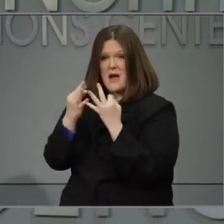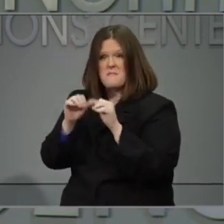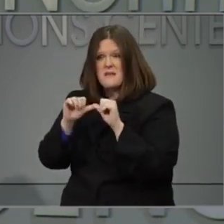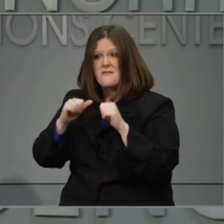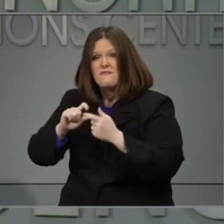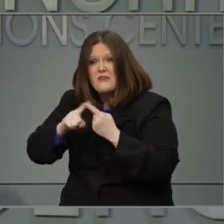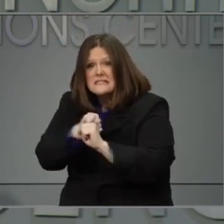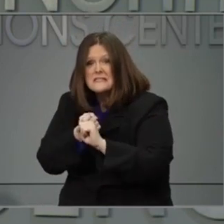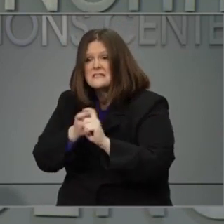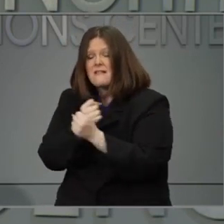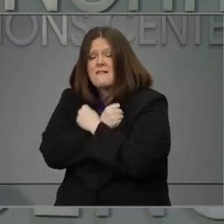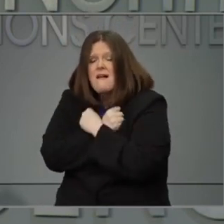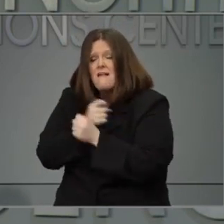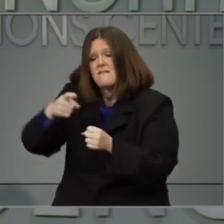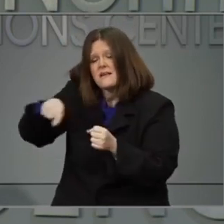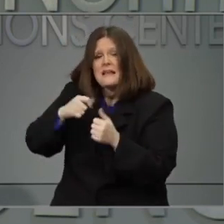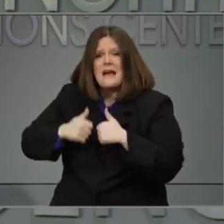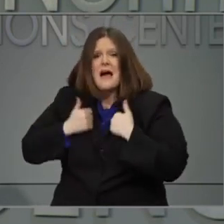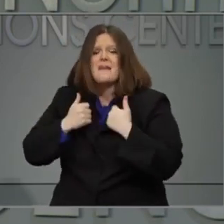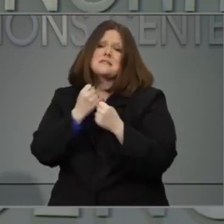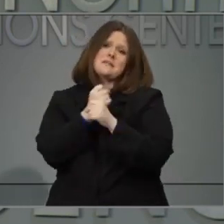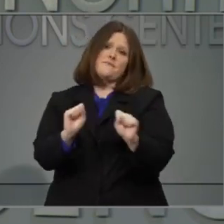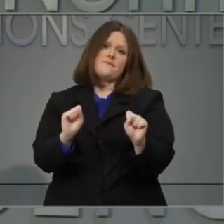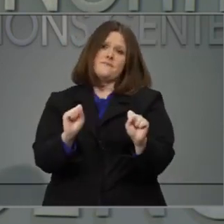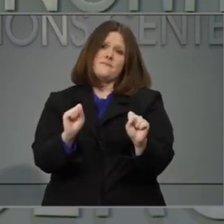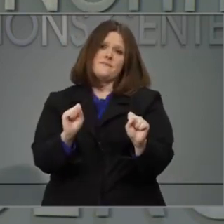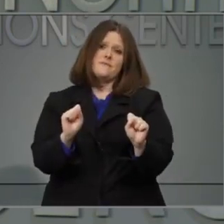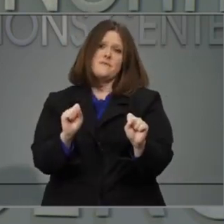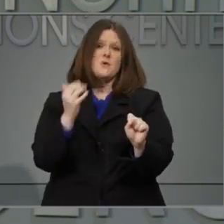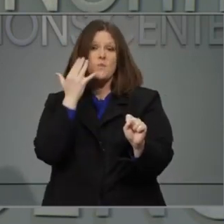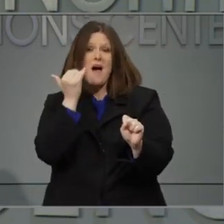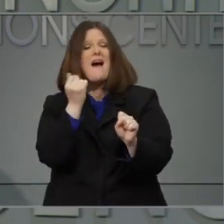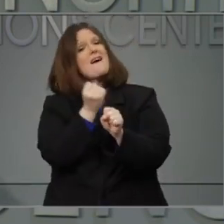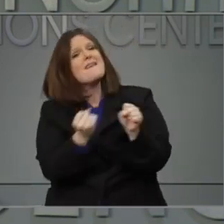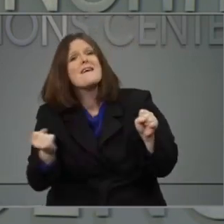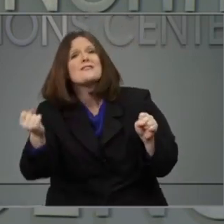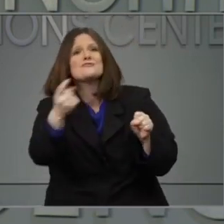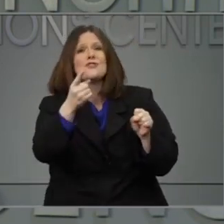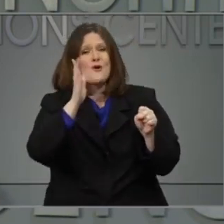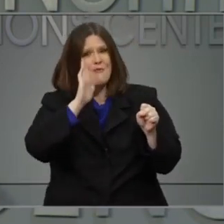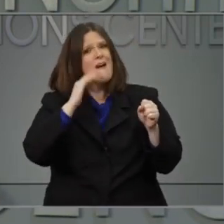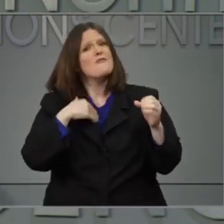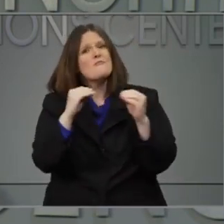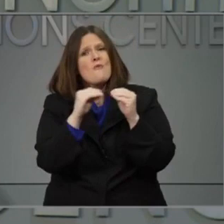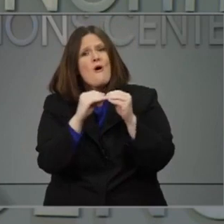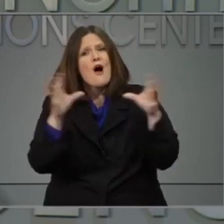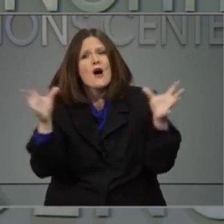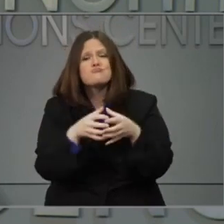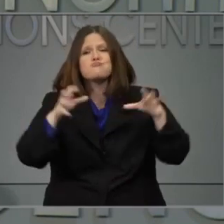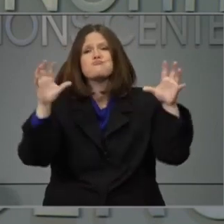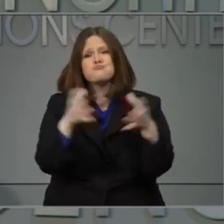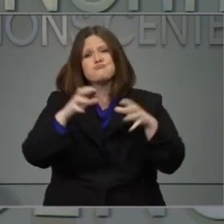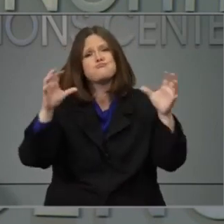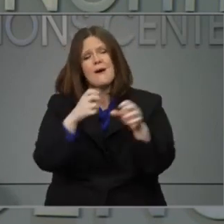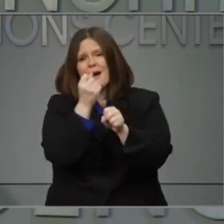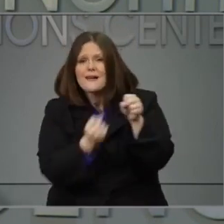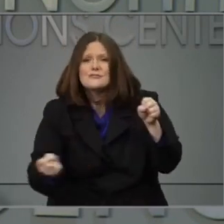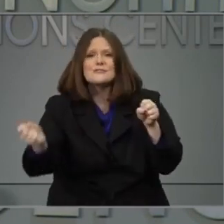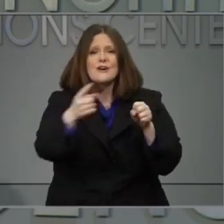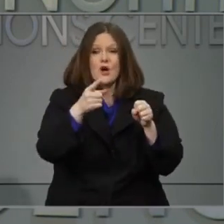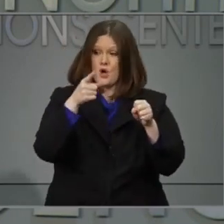We want everyone present and healthy for next year's celebration, so don't put yourselves